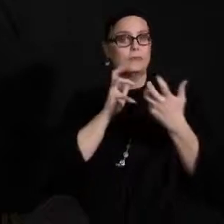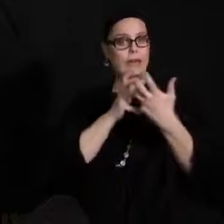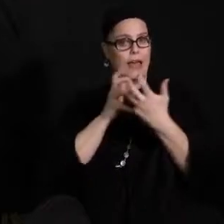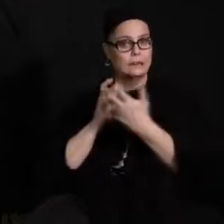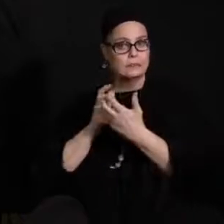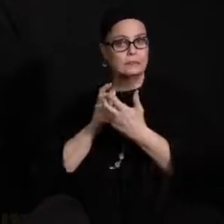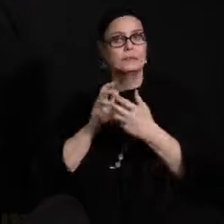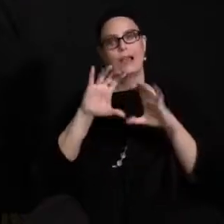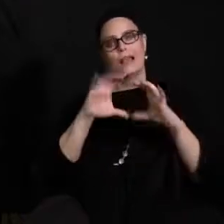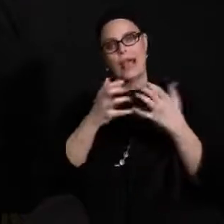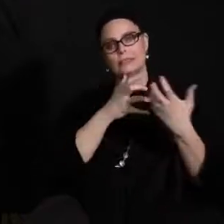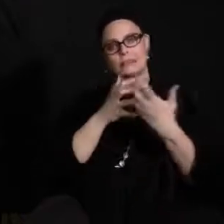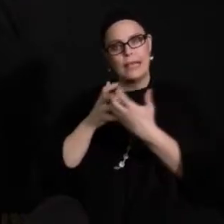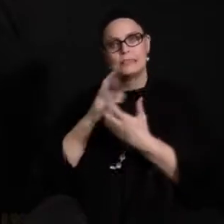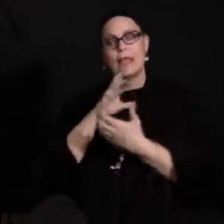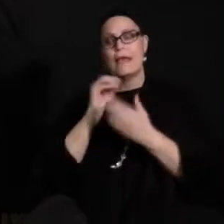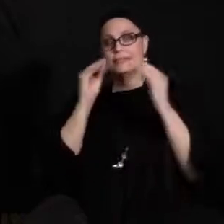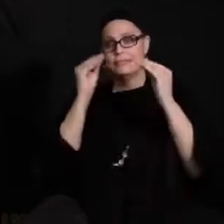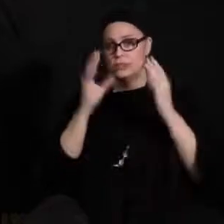in-person.